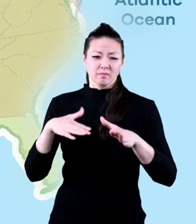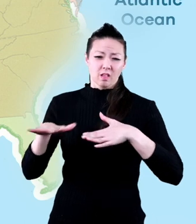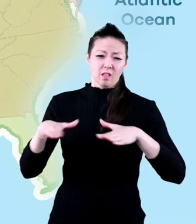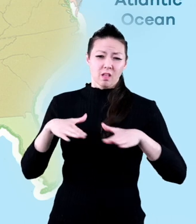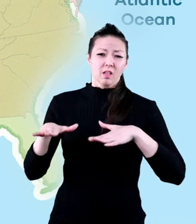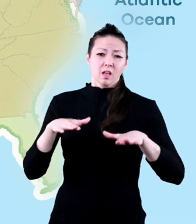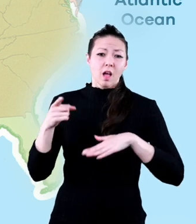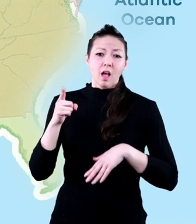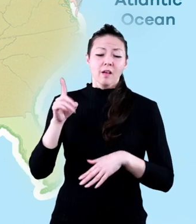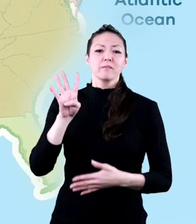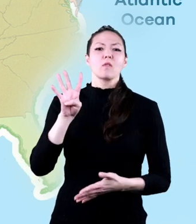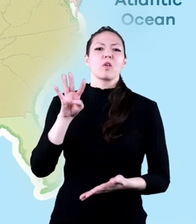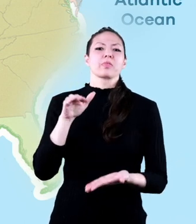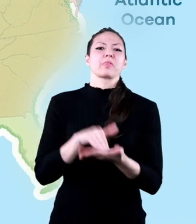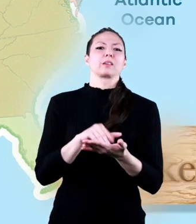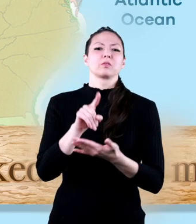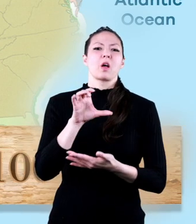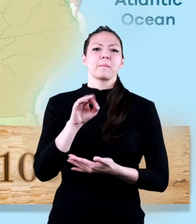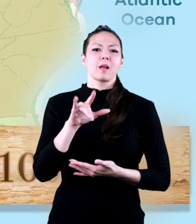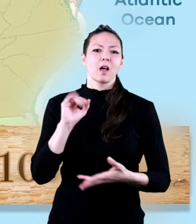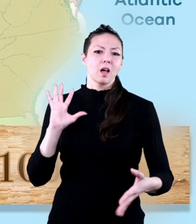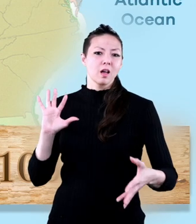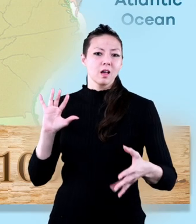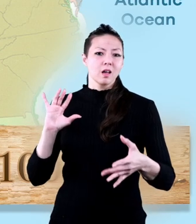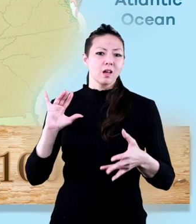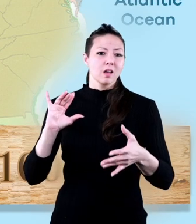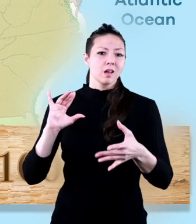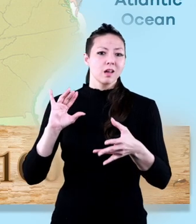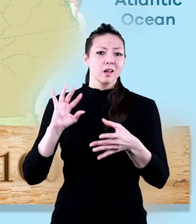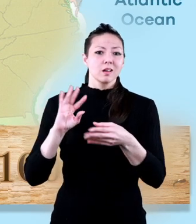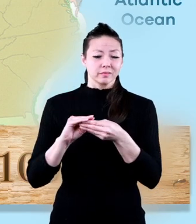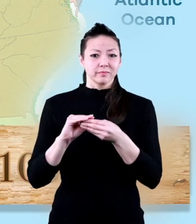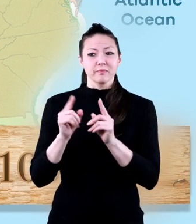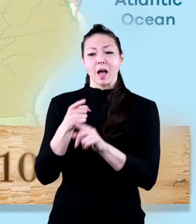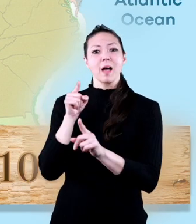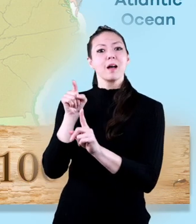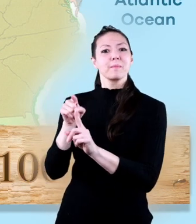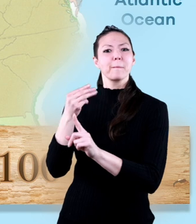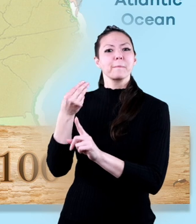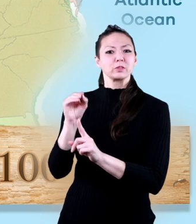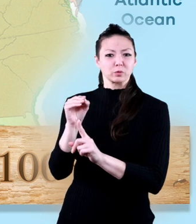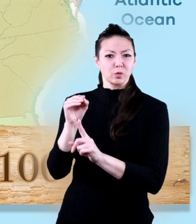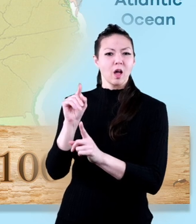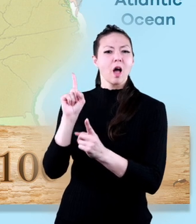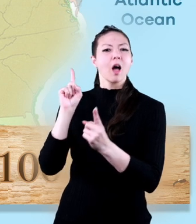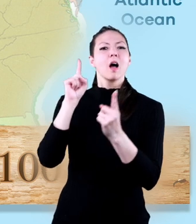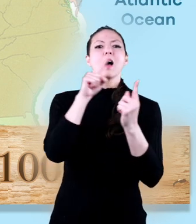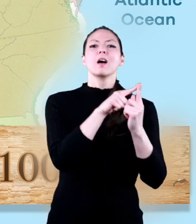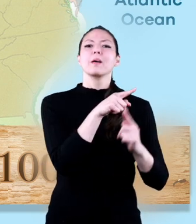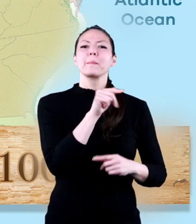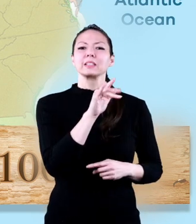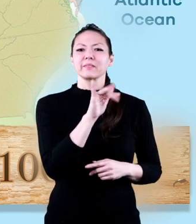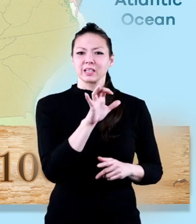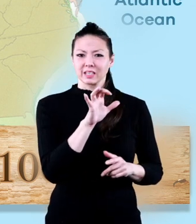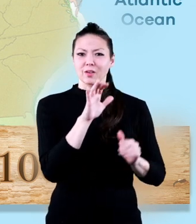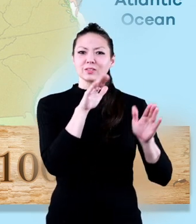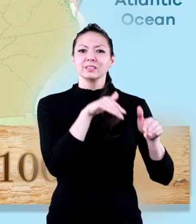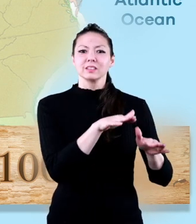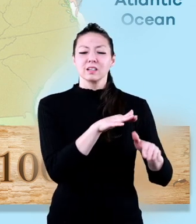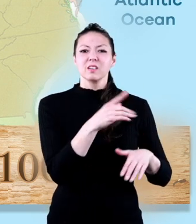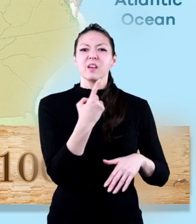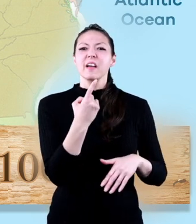that the group walked 4,100 miles from Missouri to the Pacific Ocean.